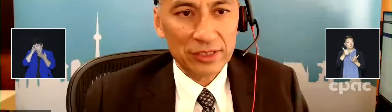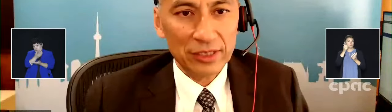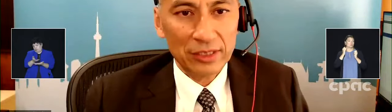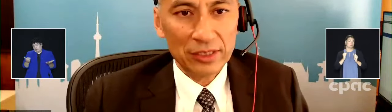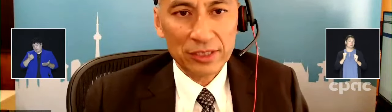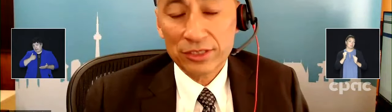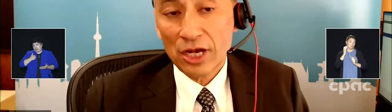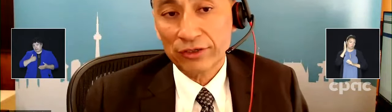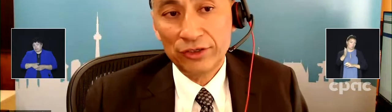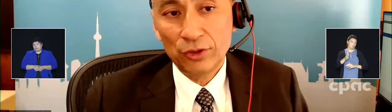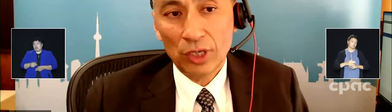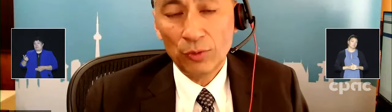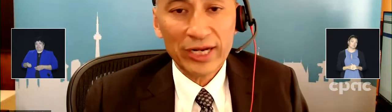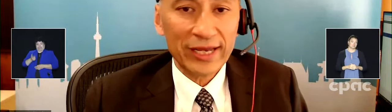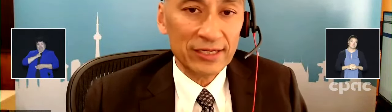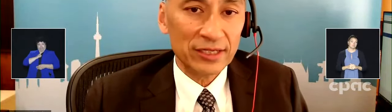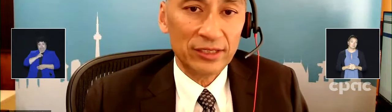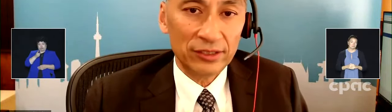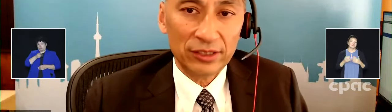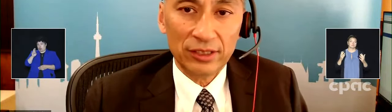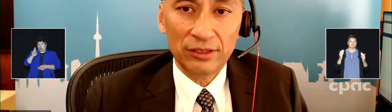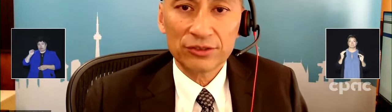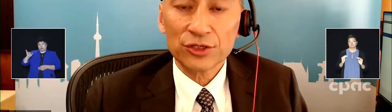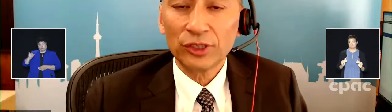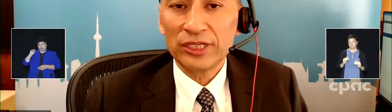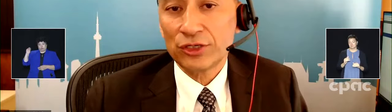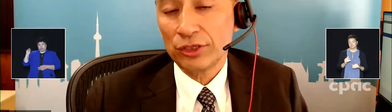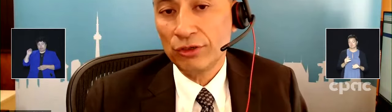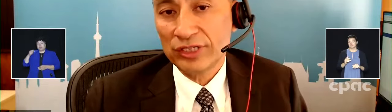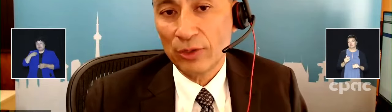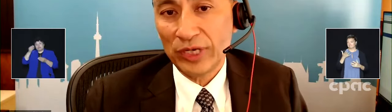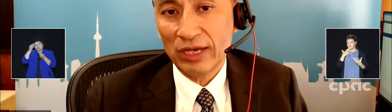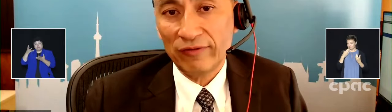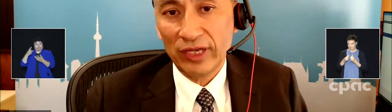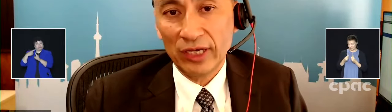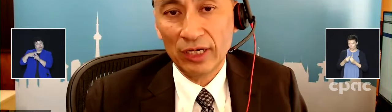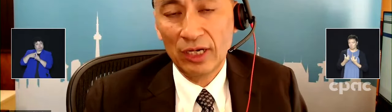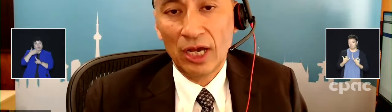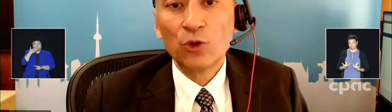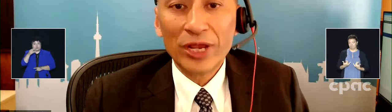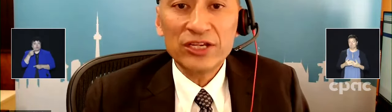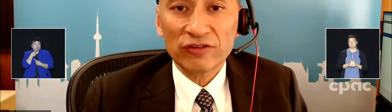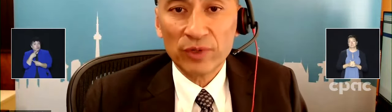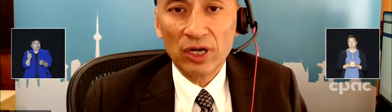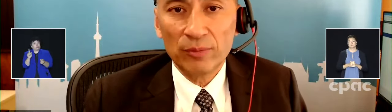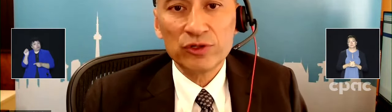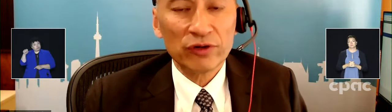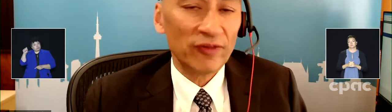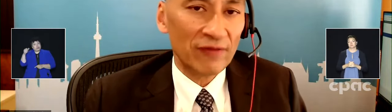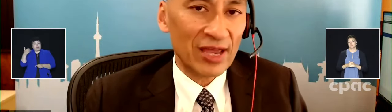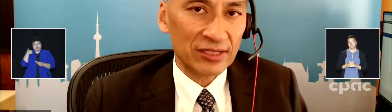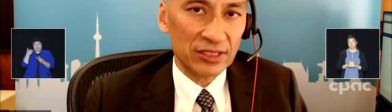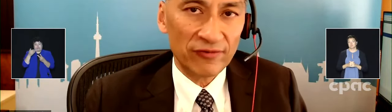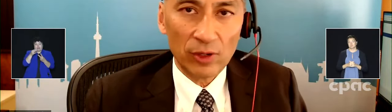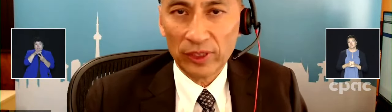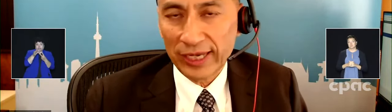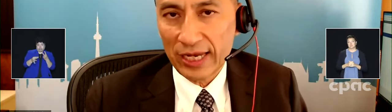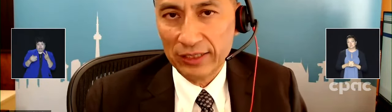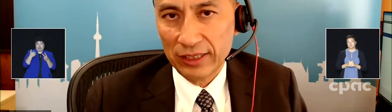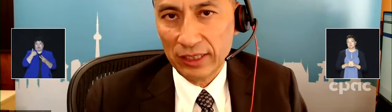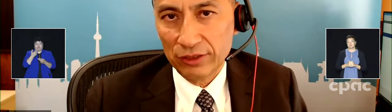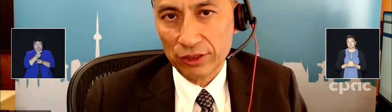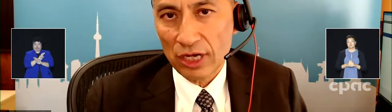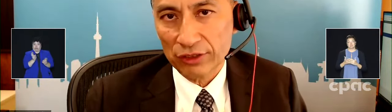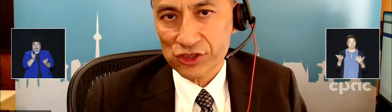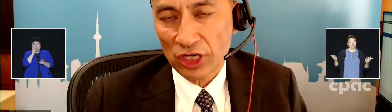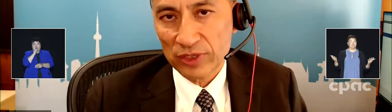Thanks. And this is Dr. New. What I can say is that, you know, certainly it's good news that we have a range of booster vaccines available in